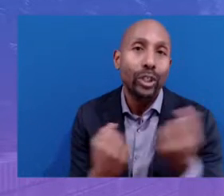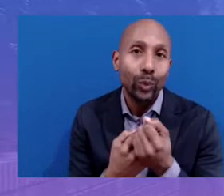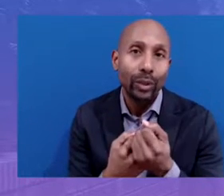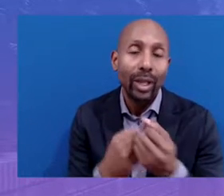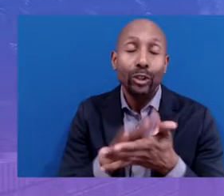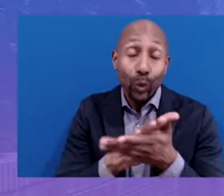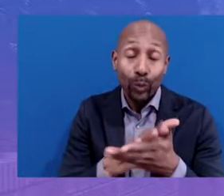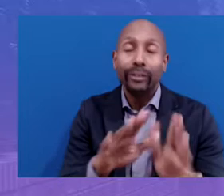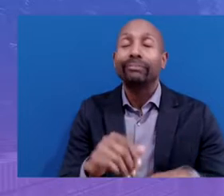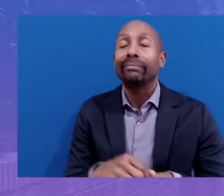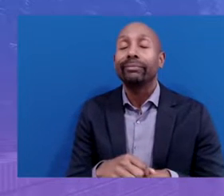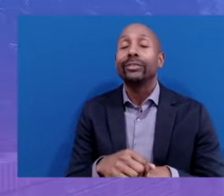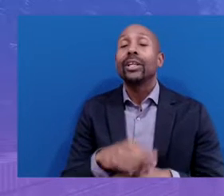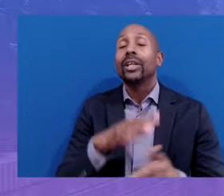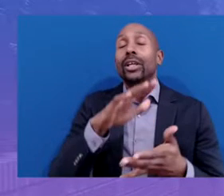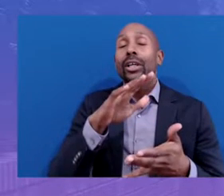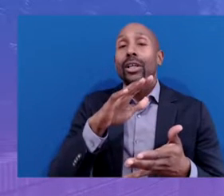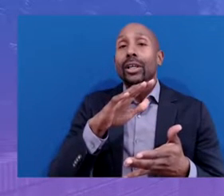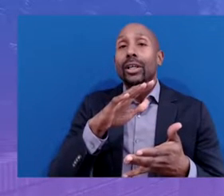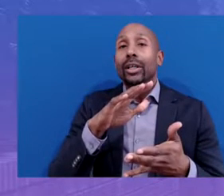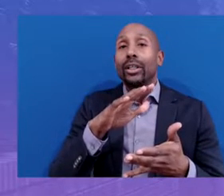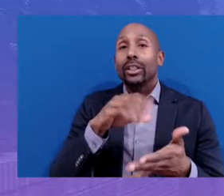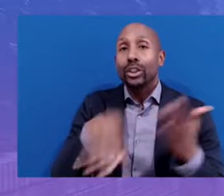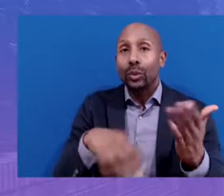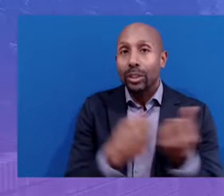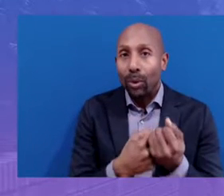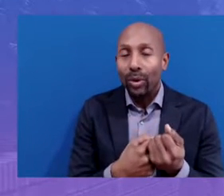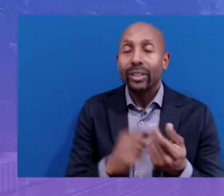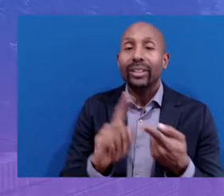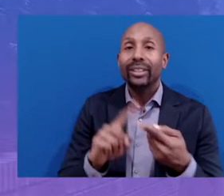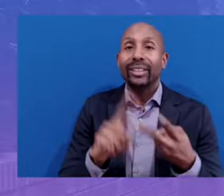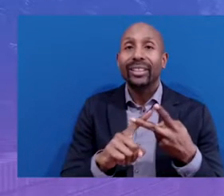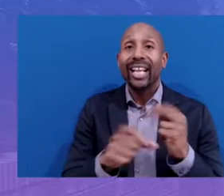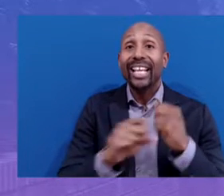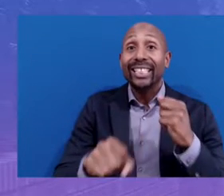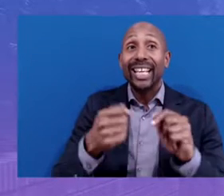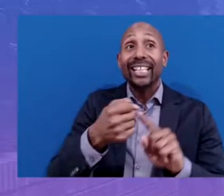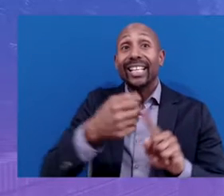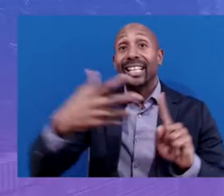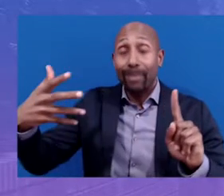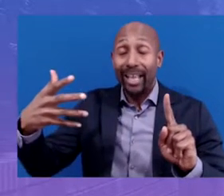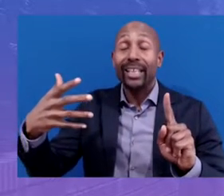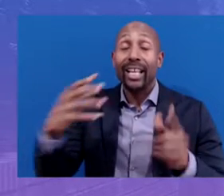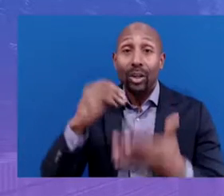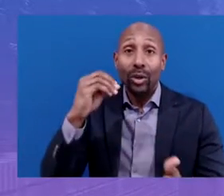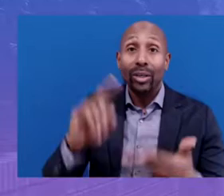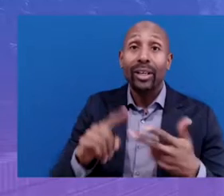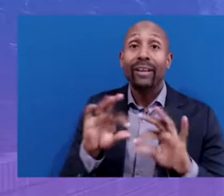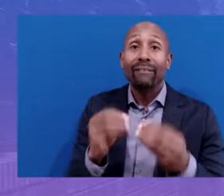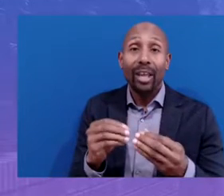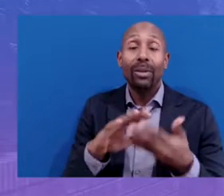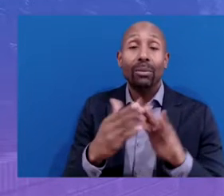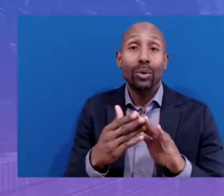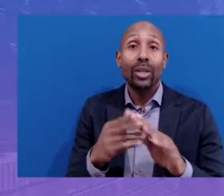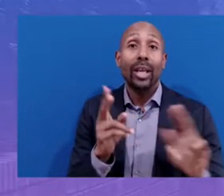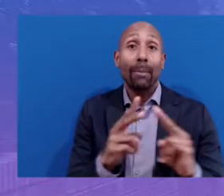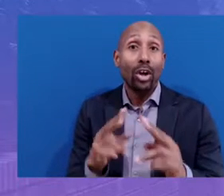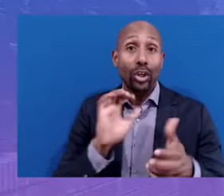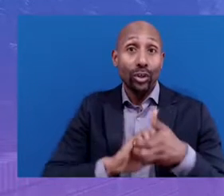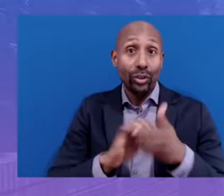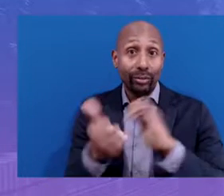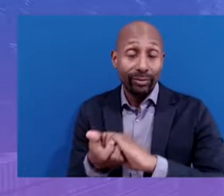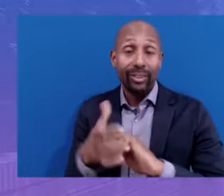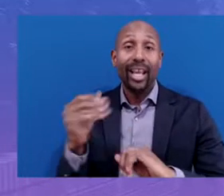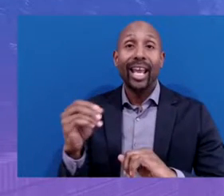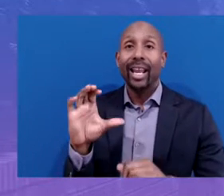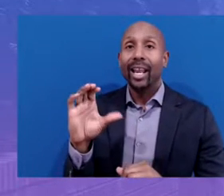supports, extended and expanded learning, family, school, and community partnership, and collaborative leadership.